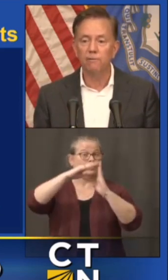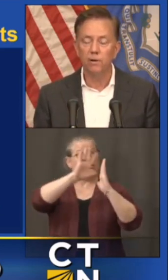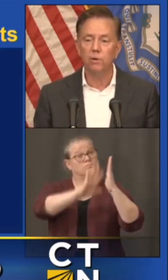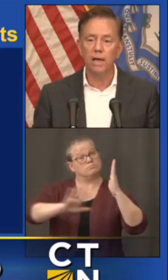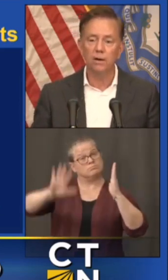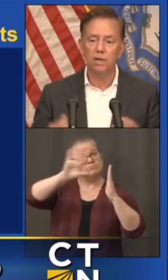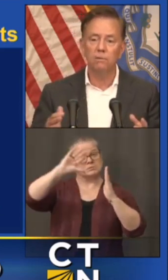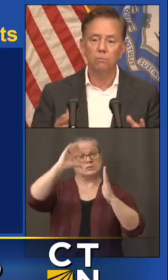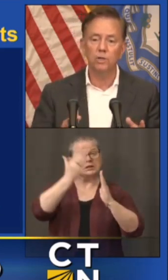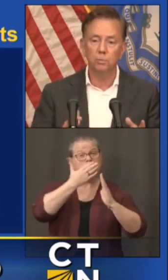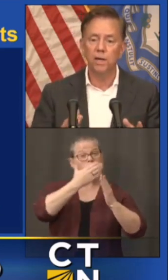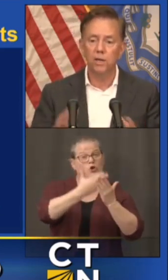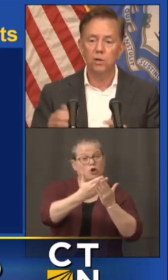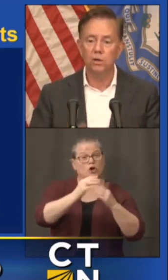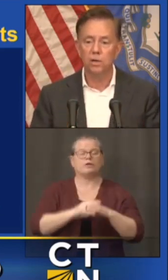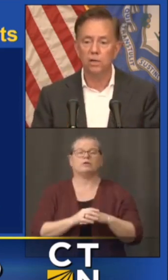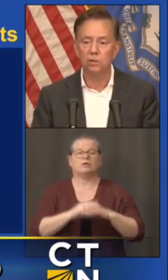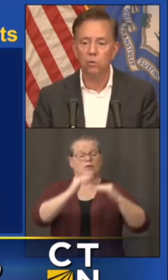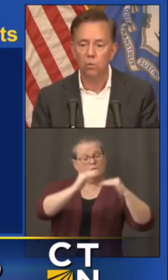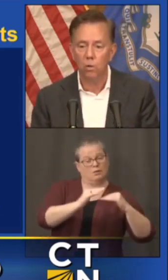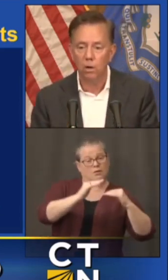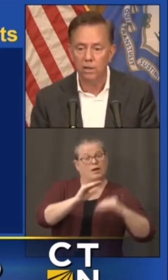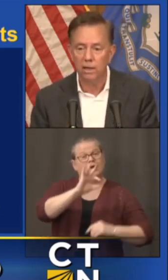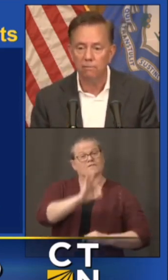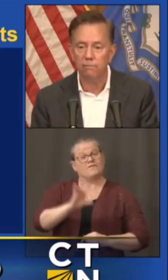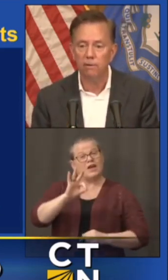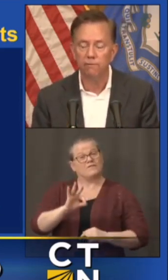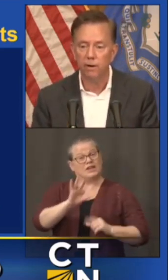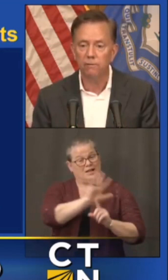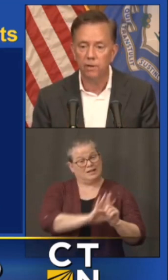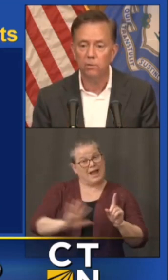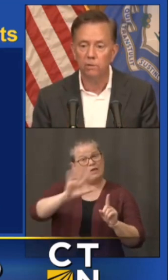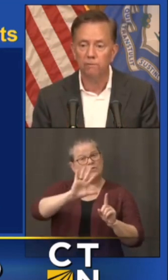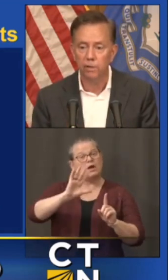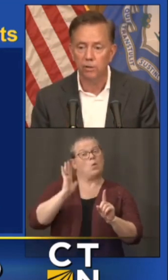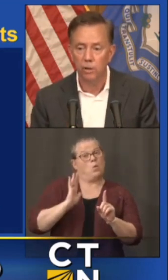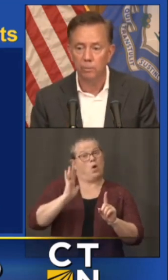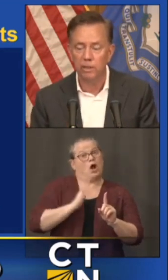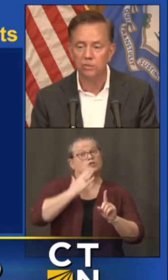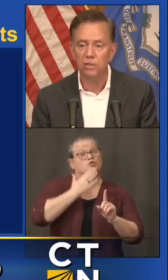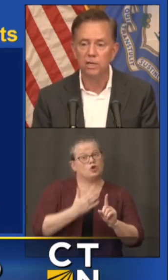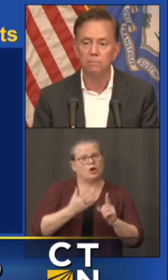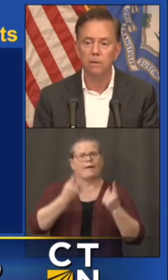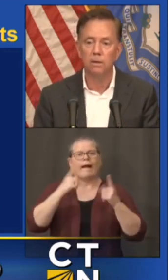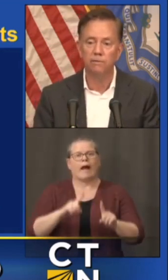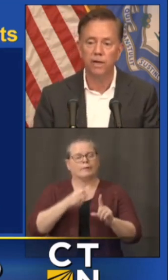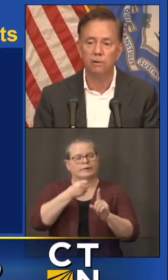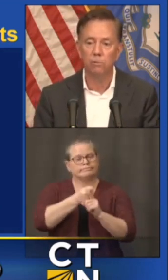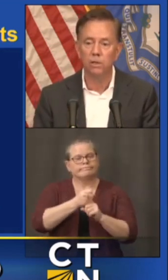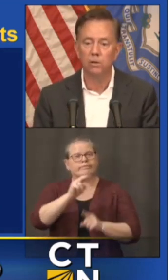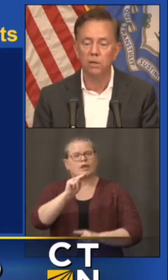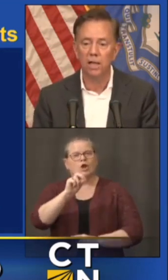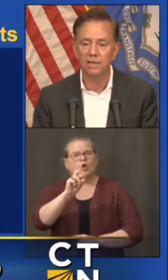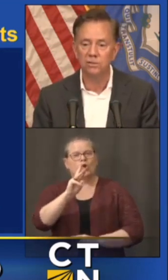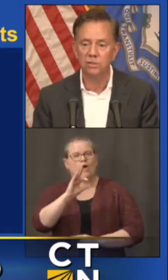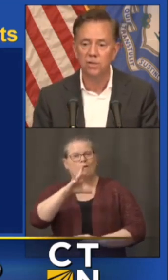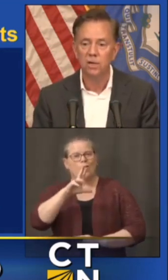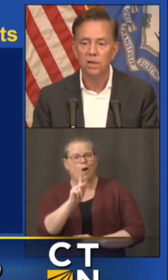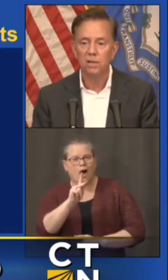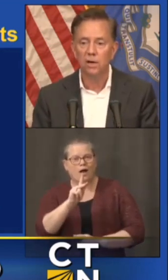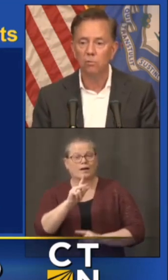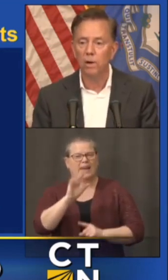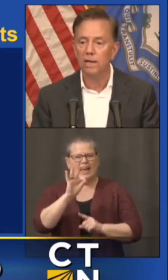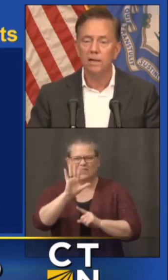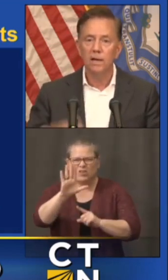lot of Fairfield County was pretty good Norwalk and Fairfield are flared up you can see if you got really good glasses